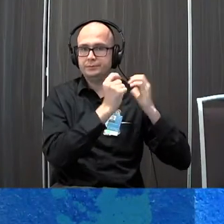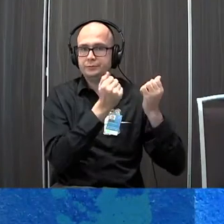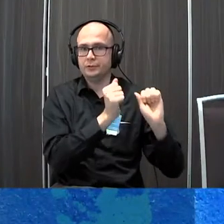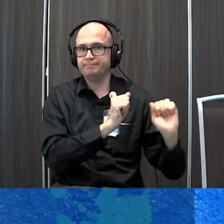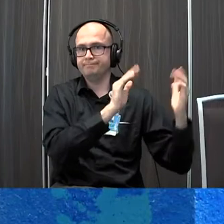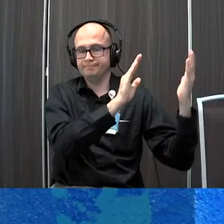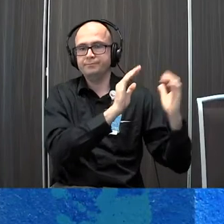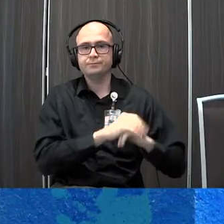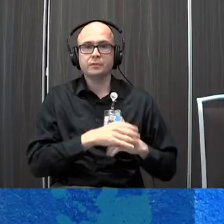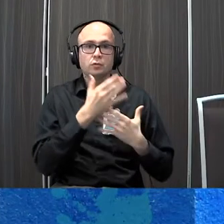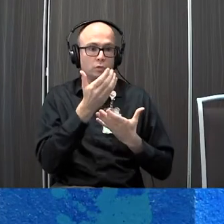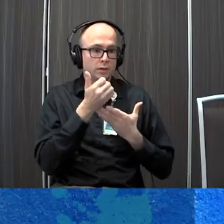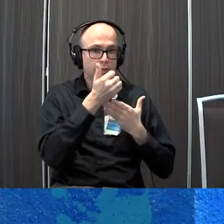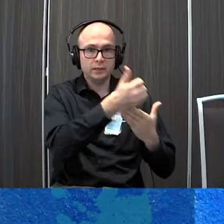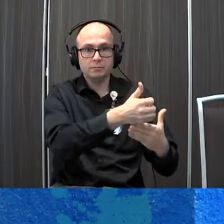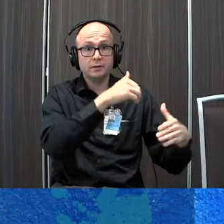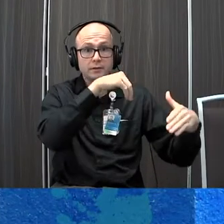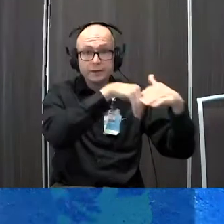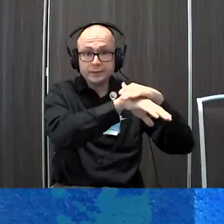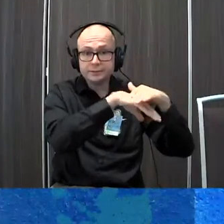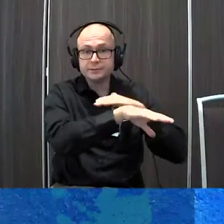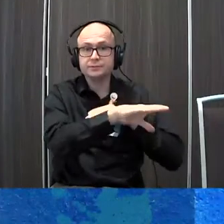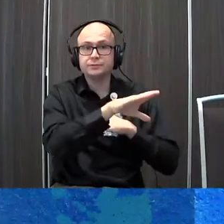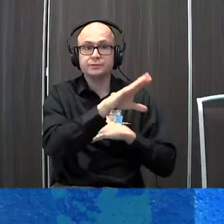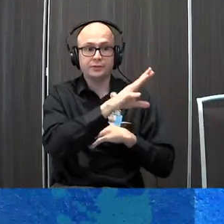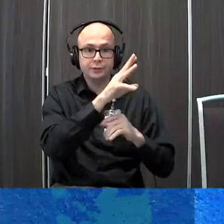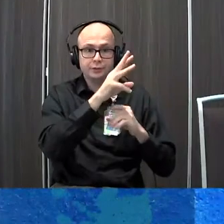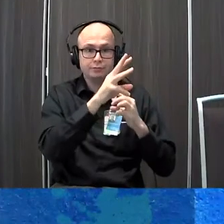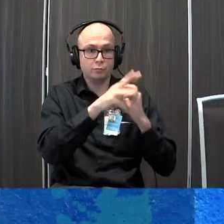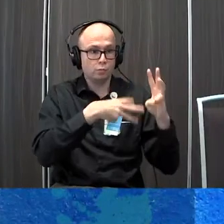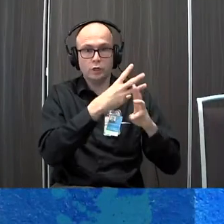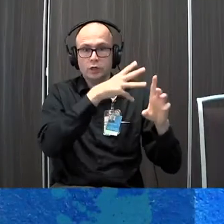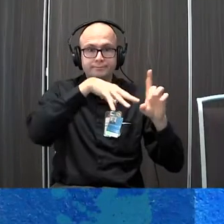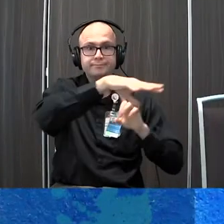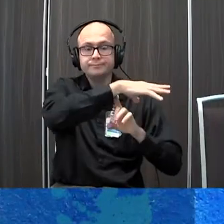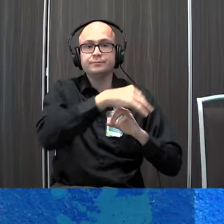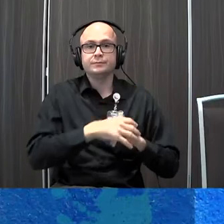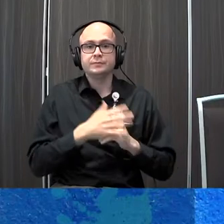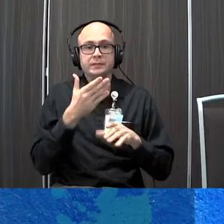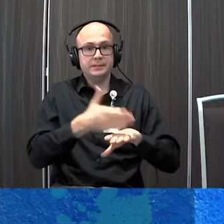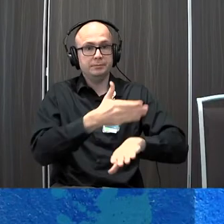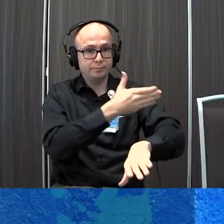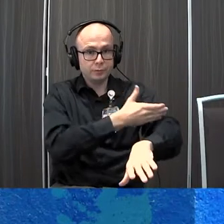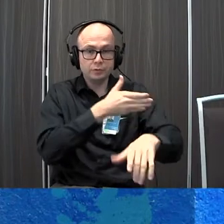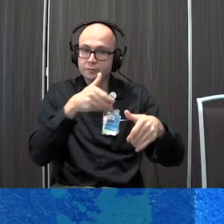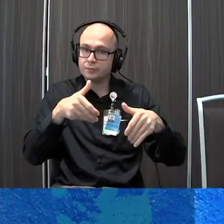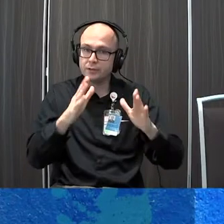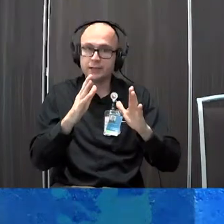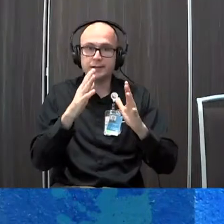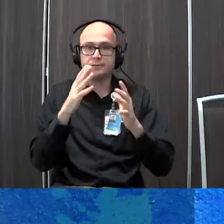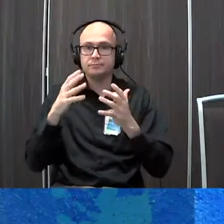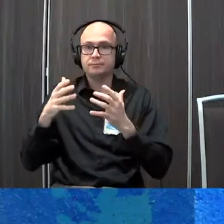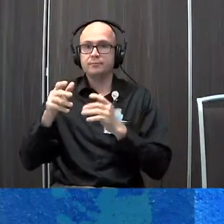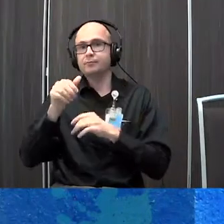we want to help access help them access their environment improve and allow for social